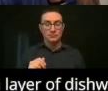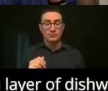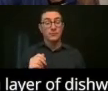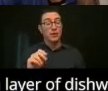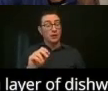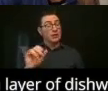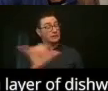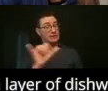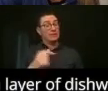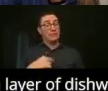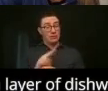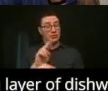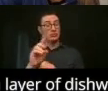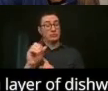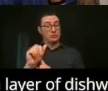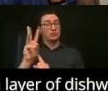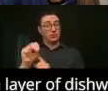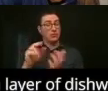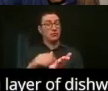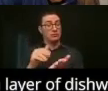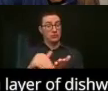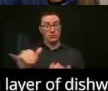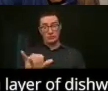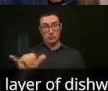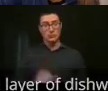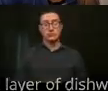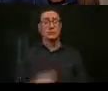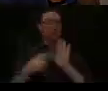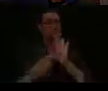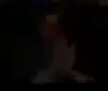and then I can adjust.